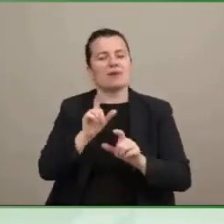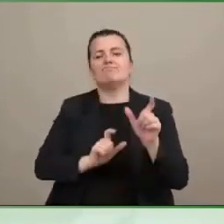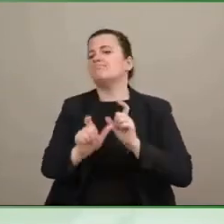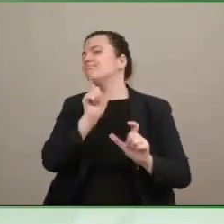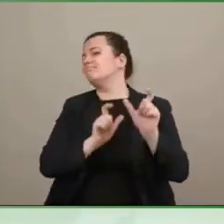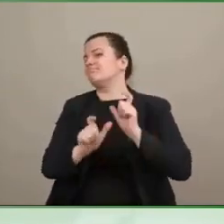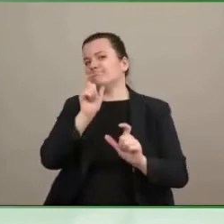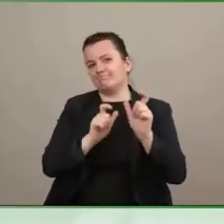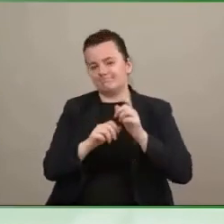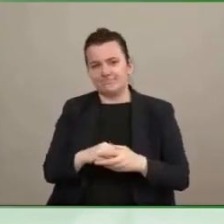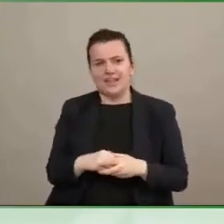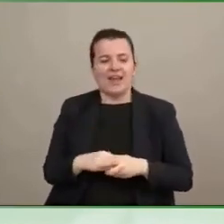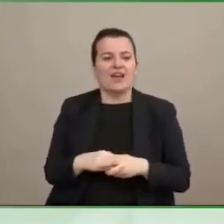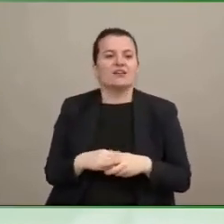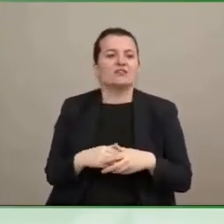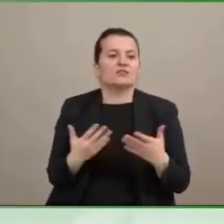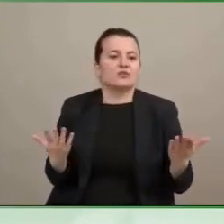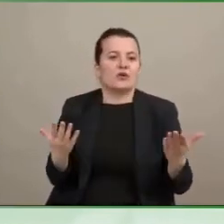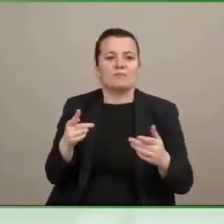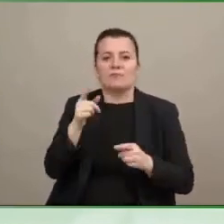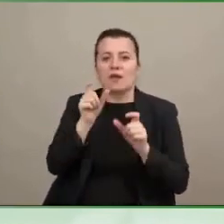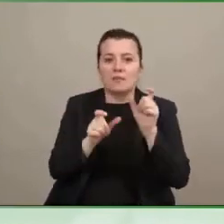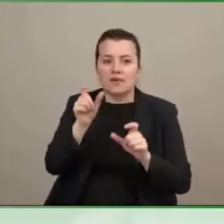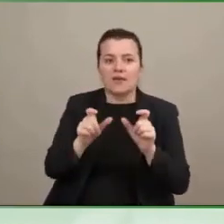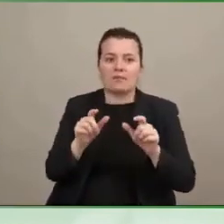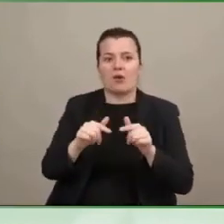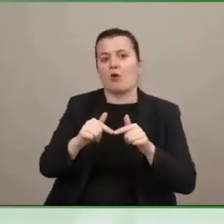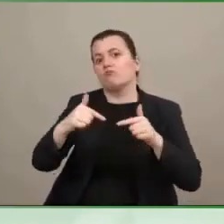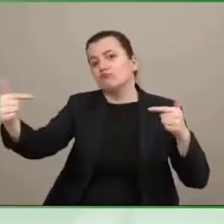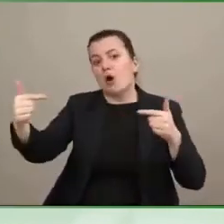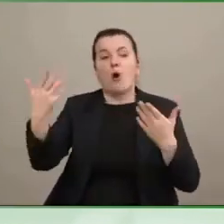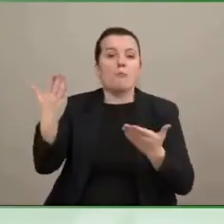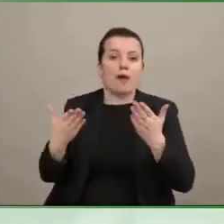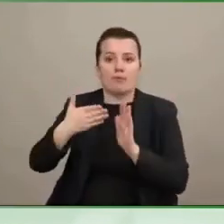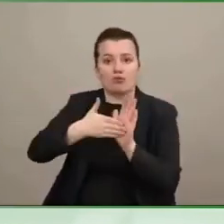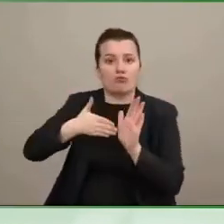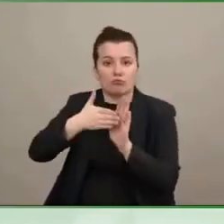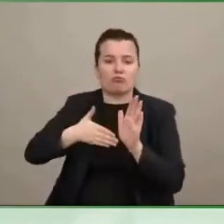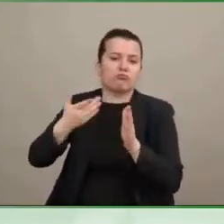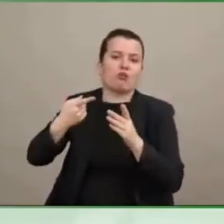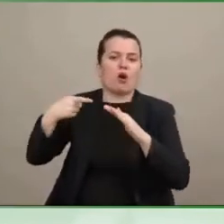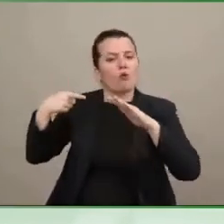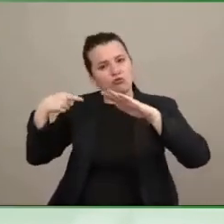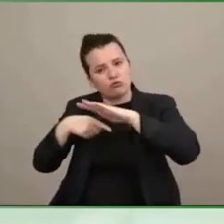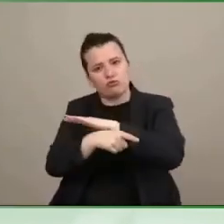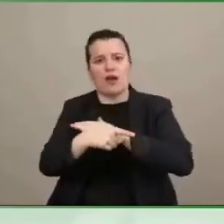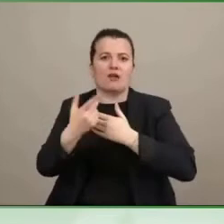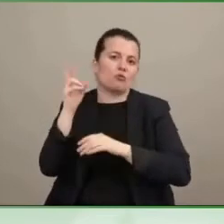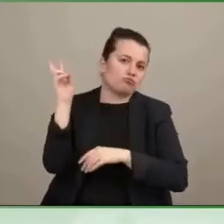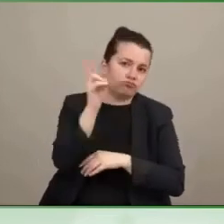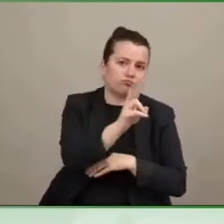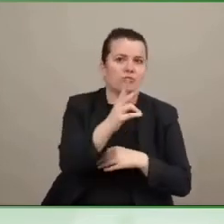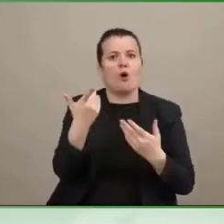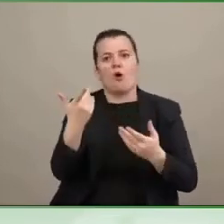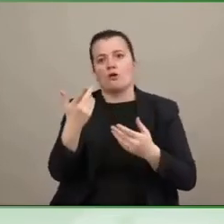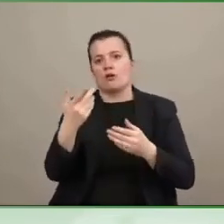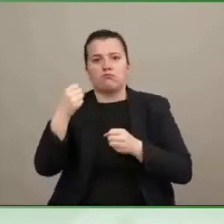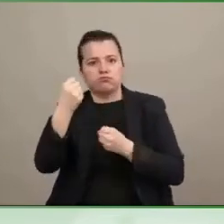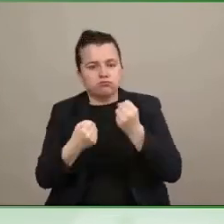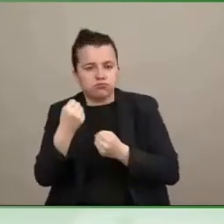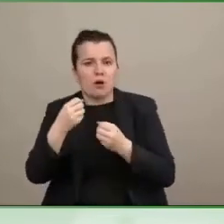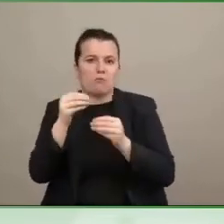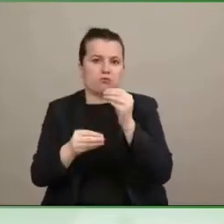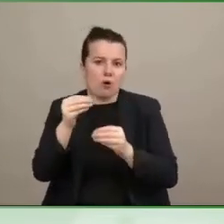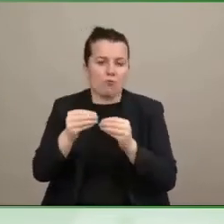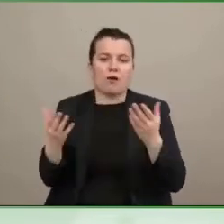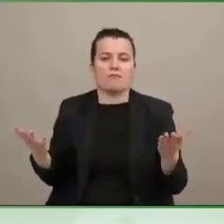jobs. You know, the transportation barriers were eliminated, for example. If you needed to take medication or take breaks